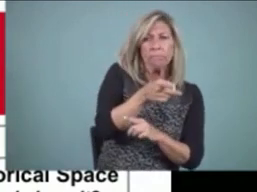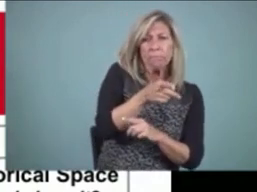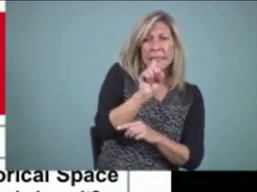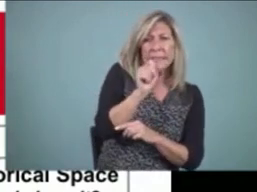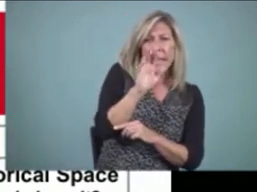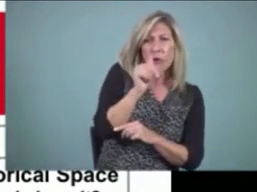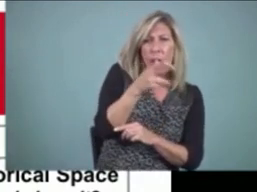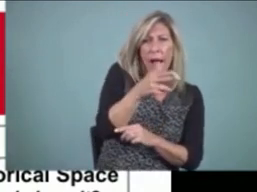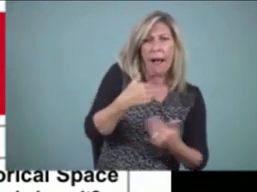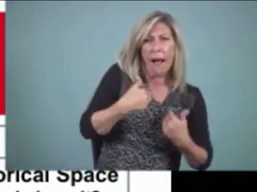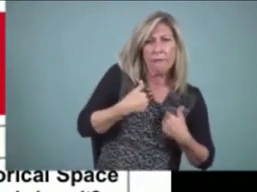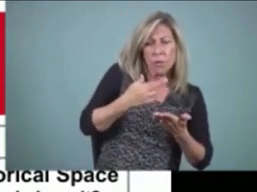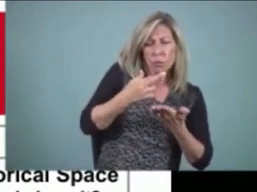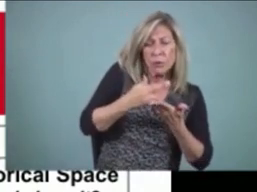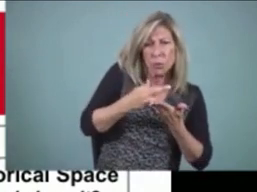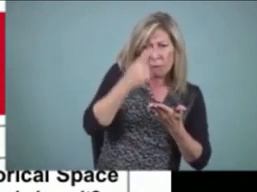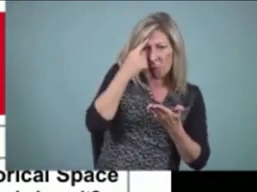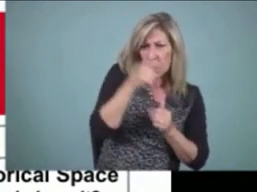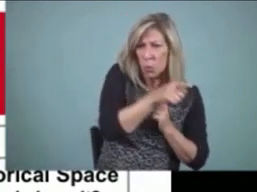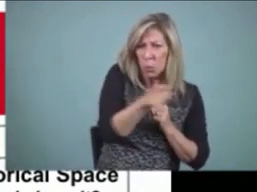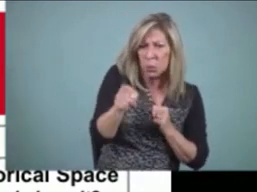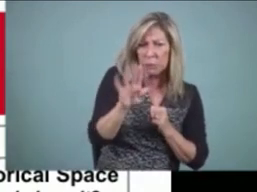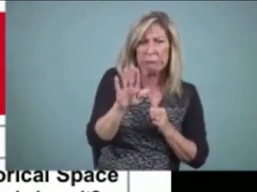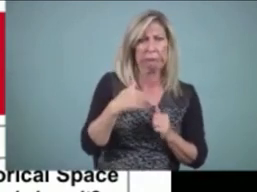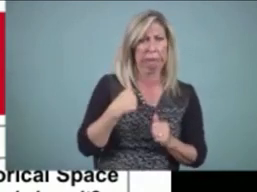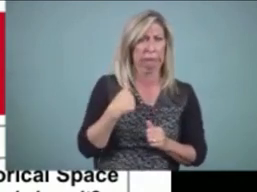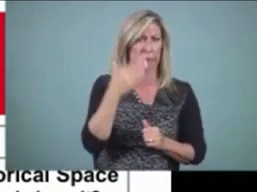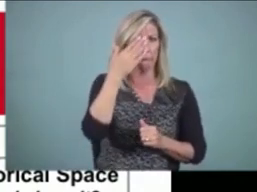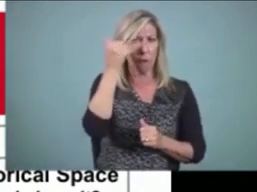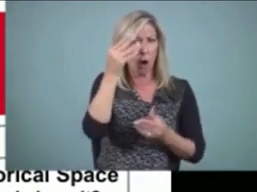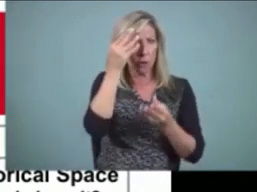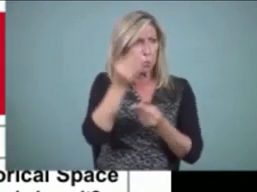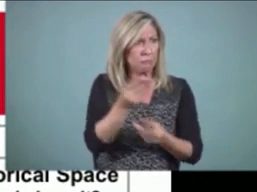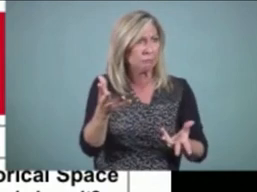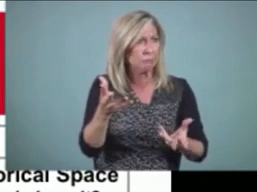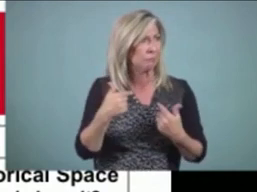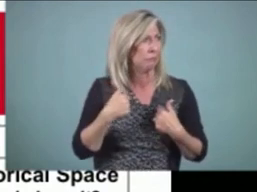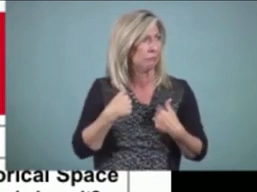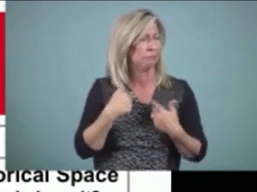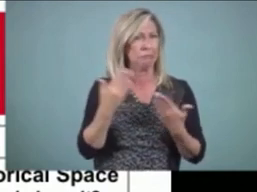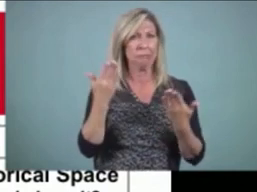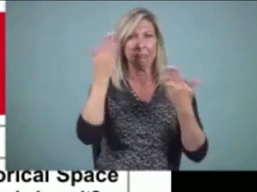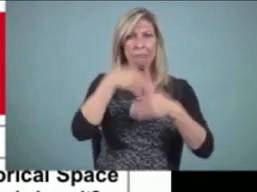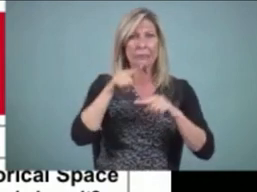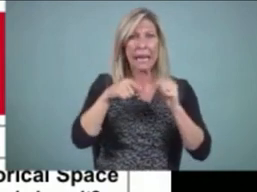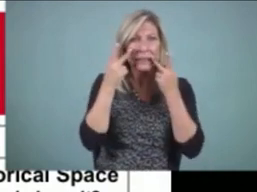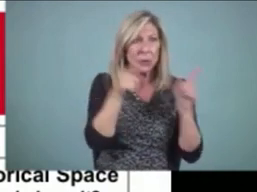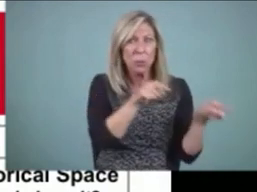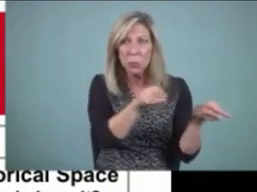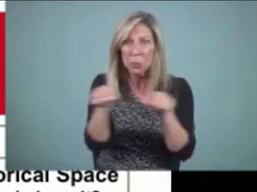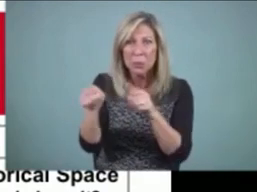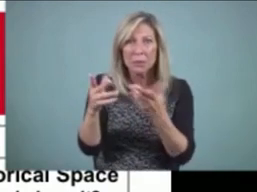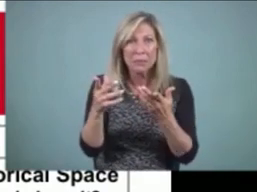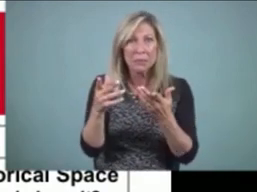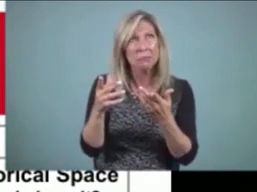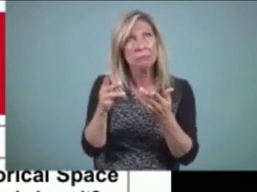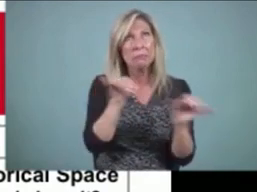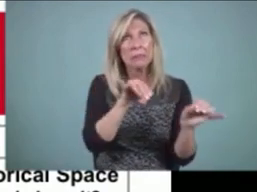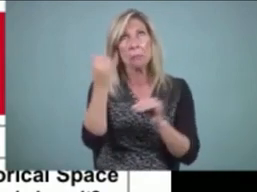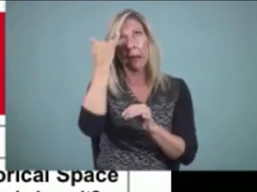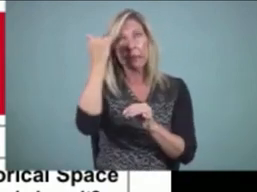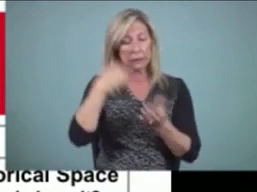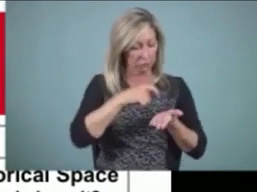sorry. It's always weird to do these presentations when I'm not seeing you. It's a little bit like writing. I'm communicating without my